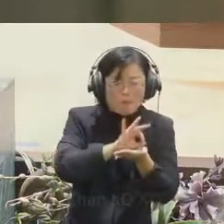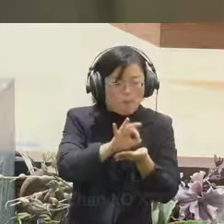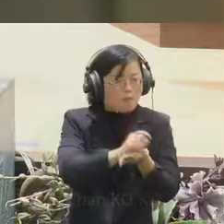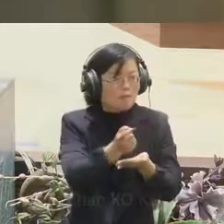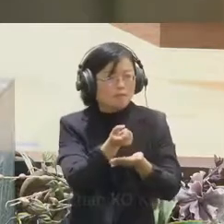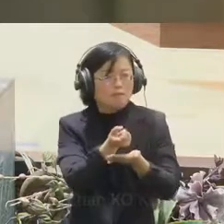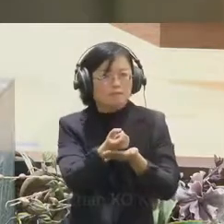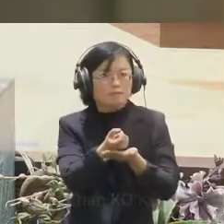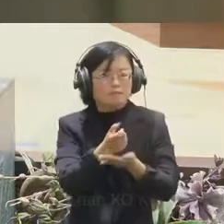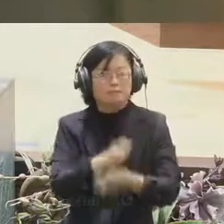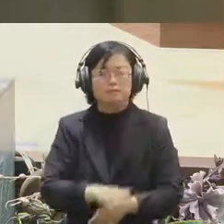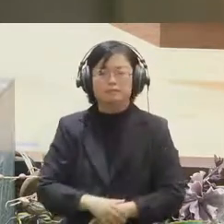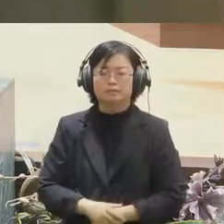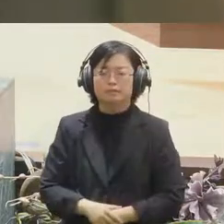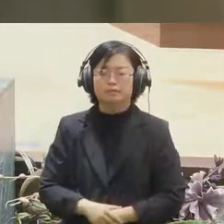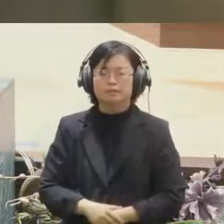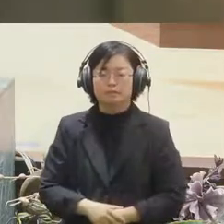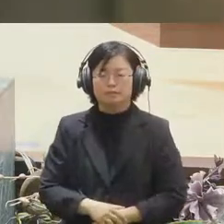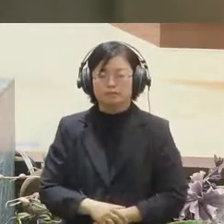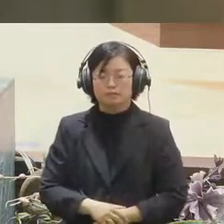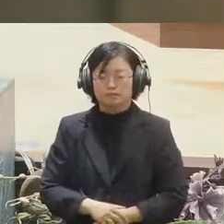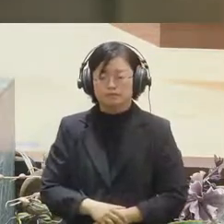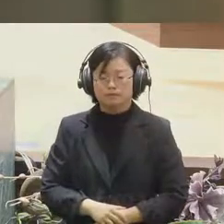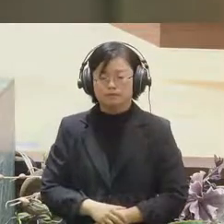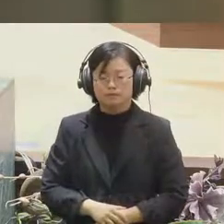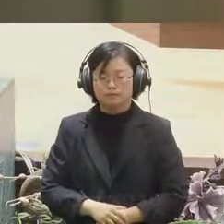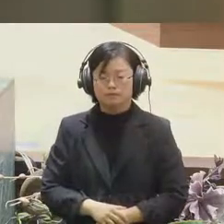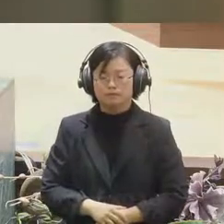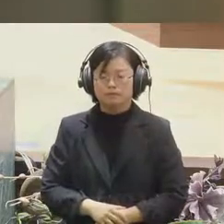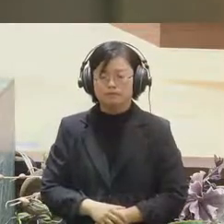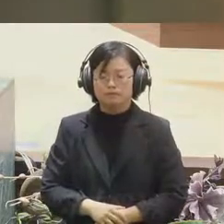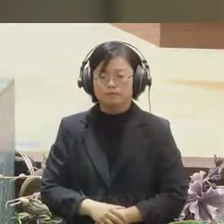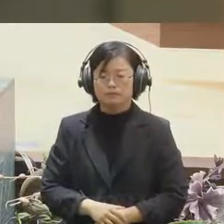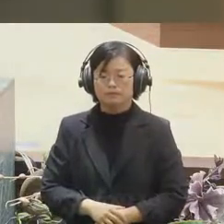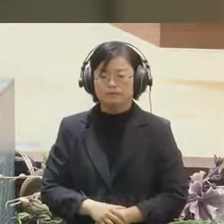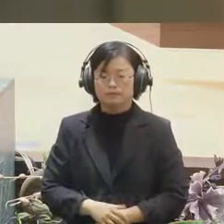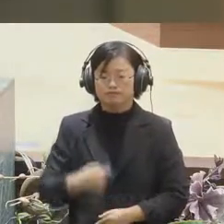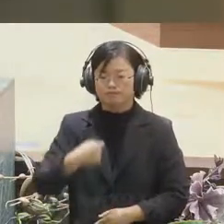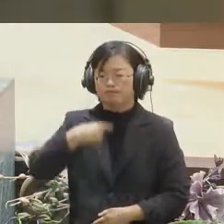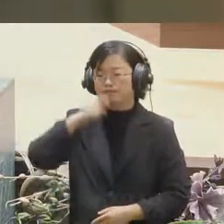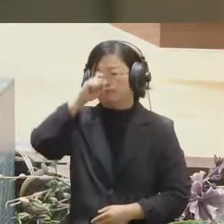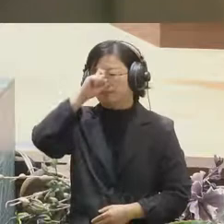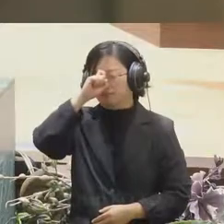And this is what we want to share to the Gulf Zero today. Thank you.